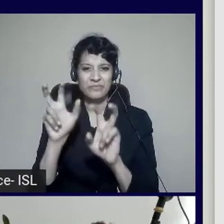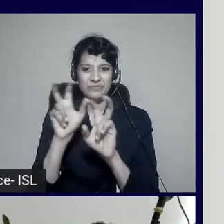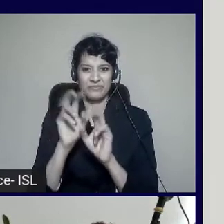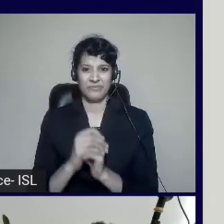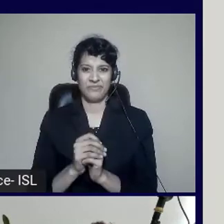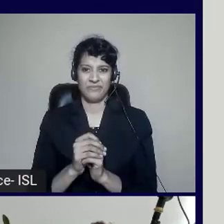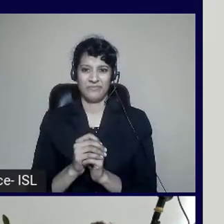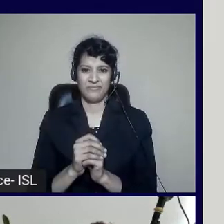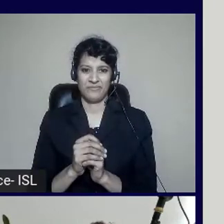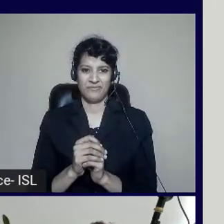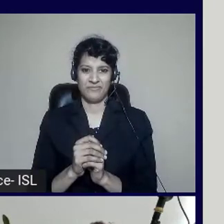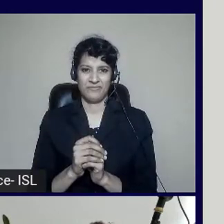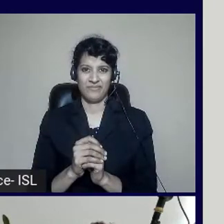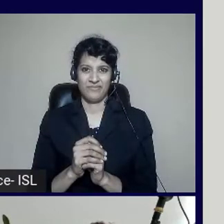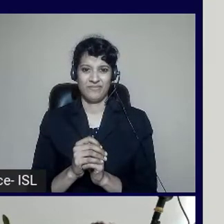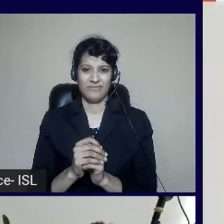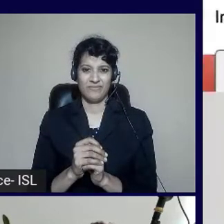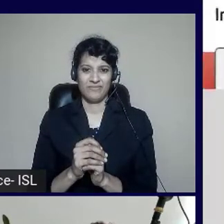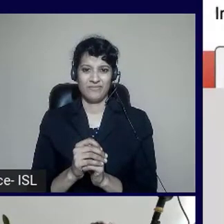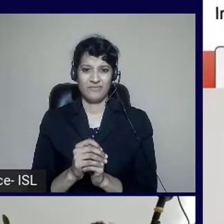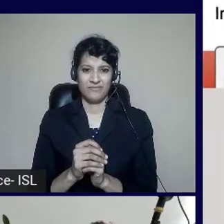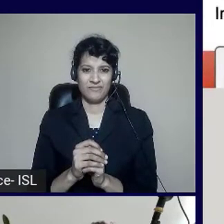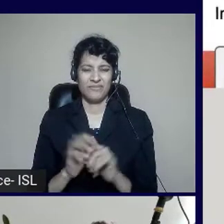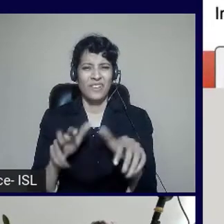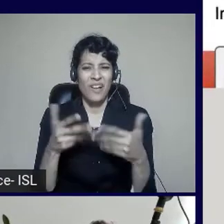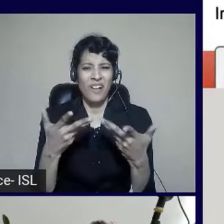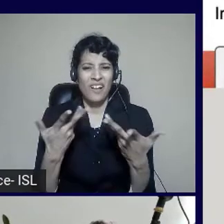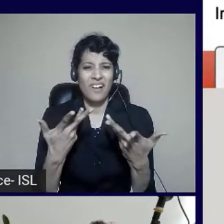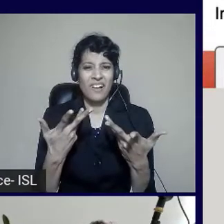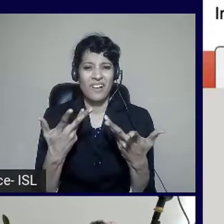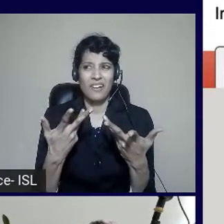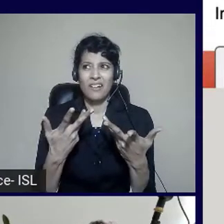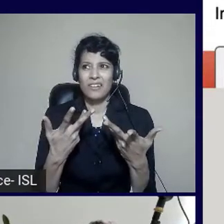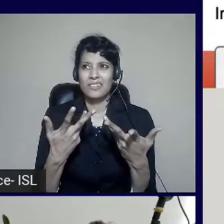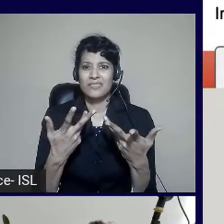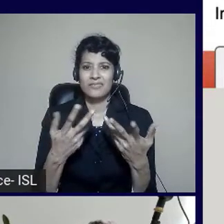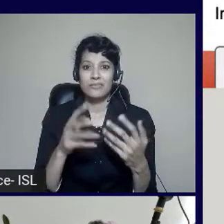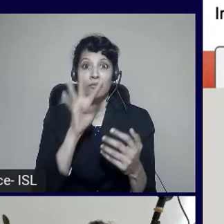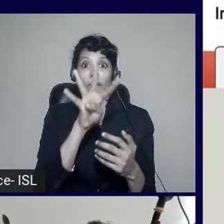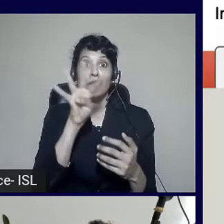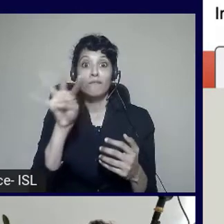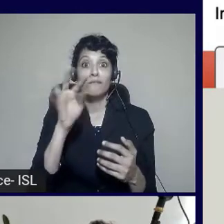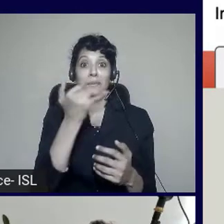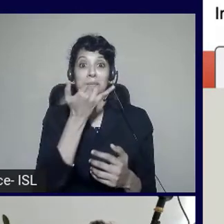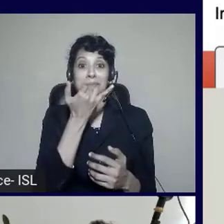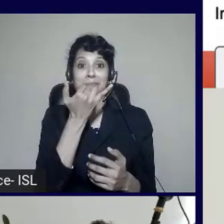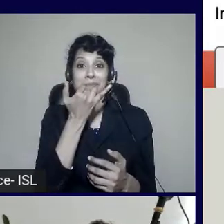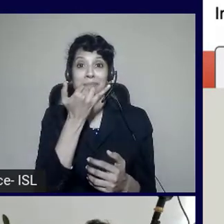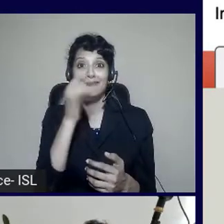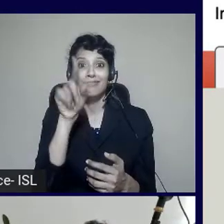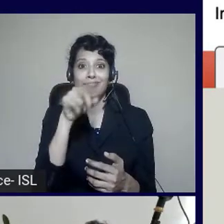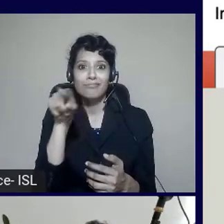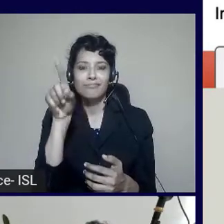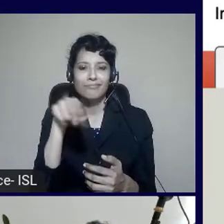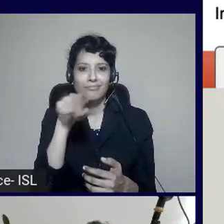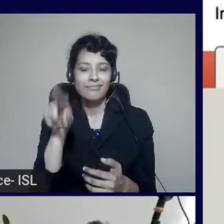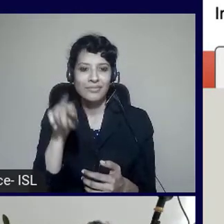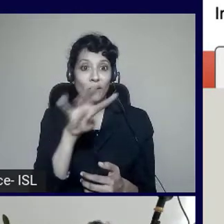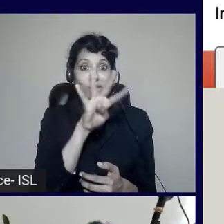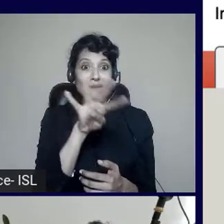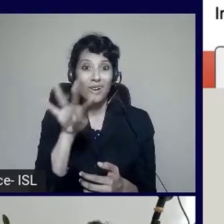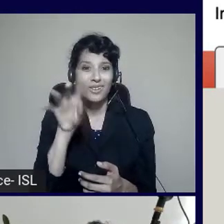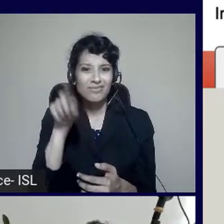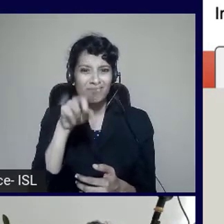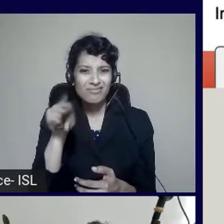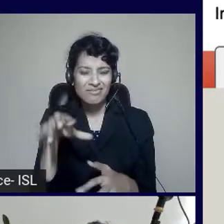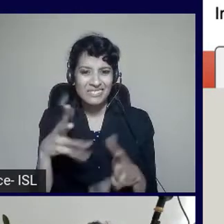a screen reader software. How do I do all of this? 44 errors on this page right now. How do I determine all of these errors and determine how